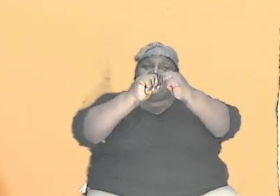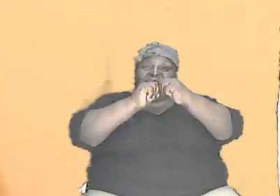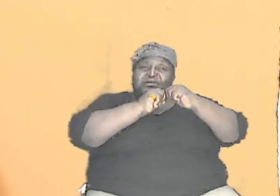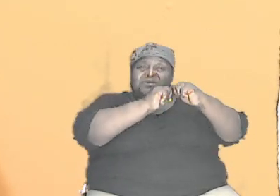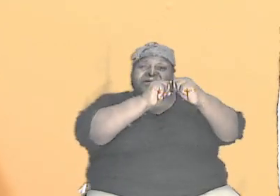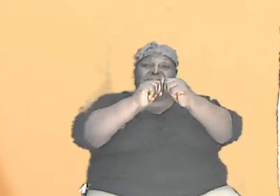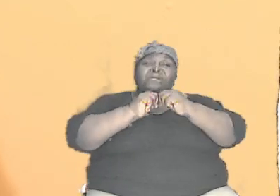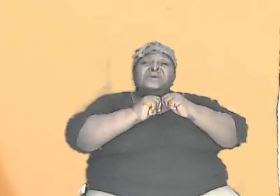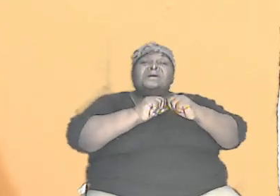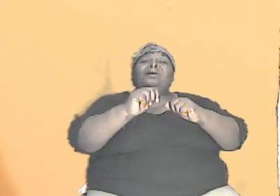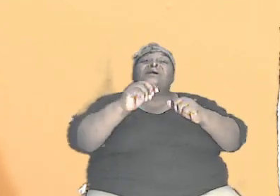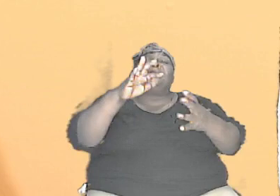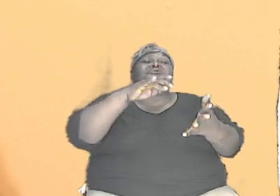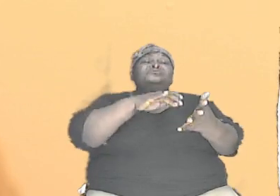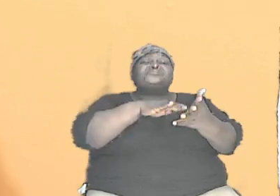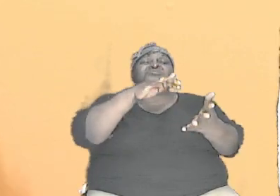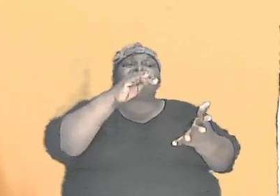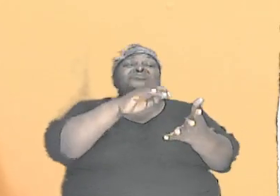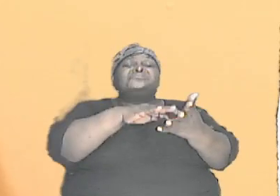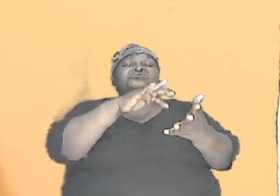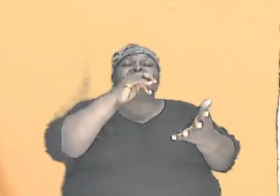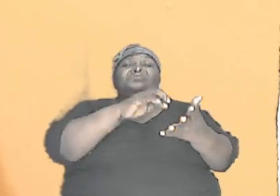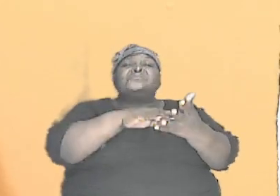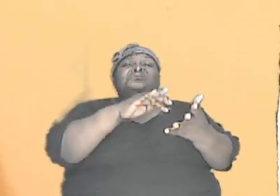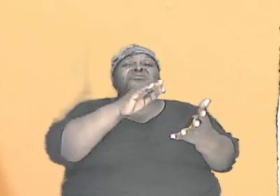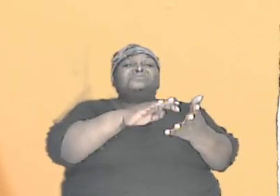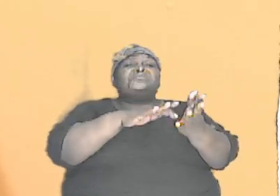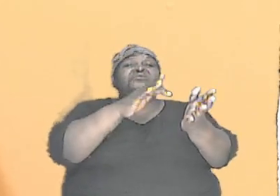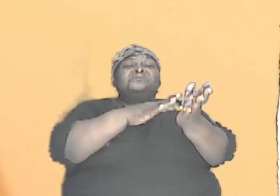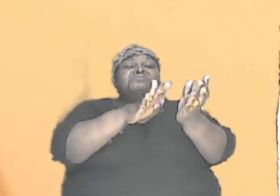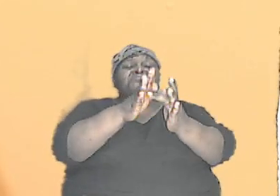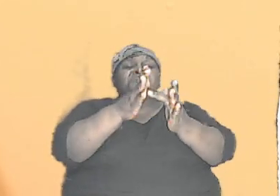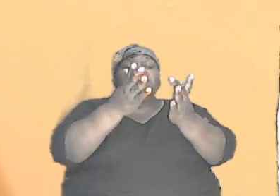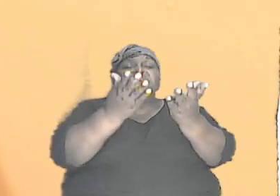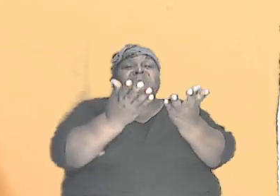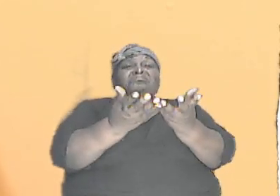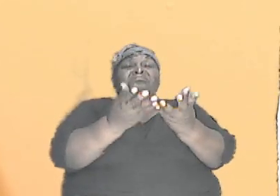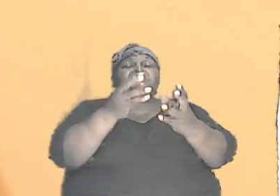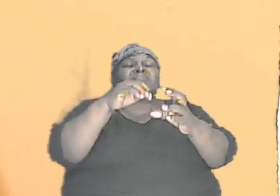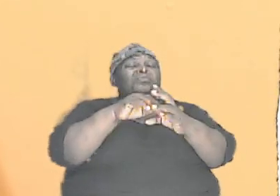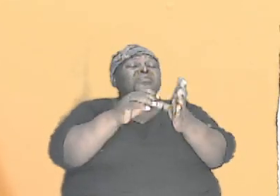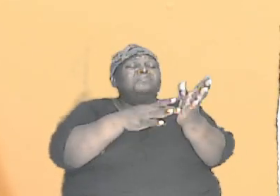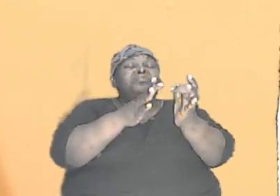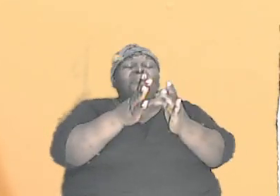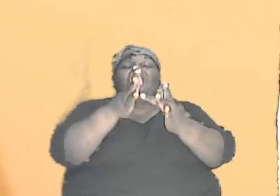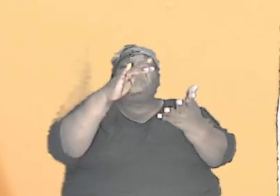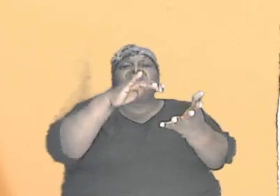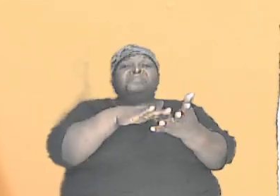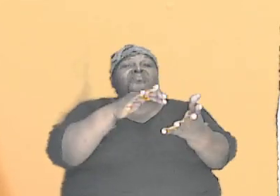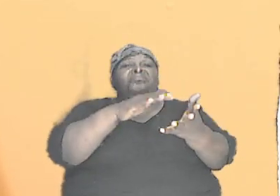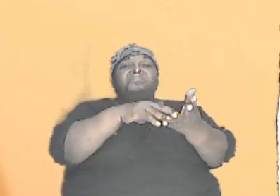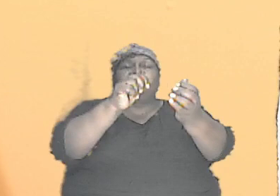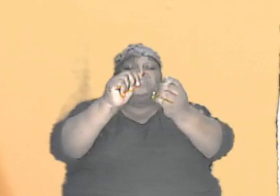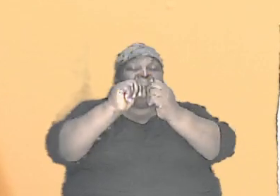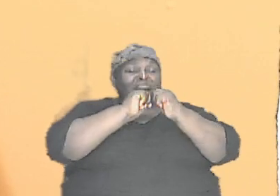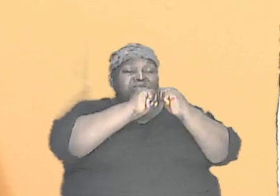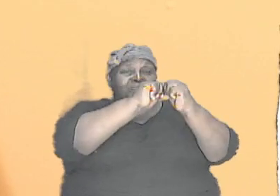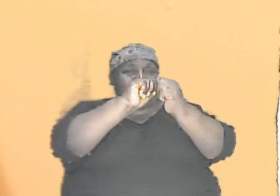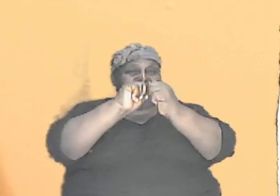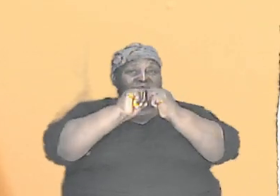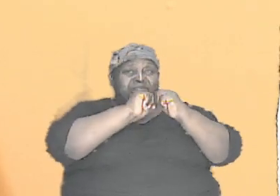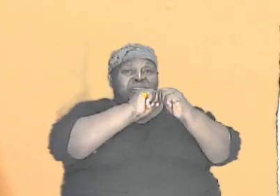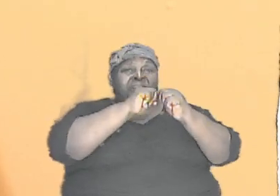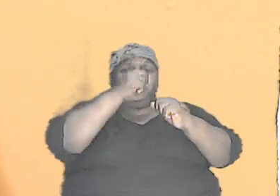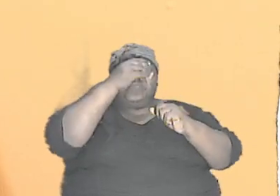go through the Bible, in Bible Study, together. And